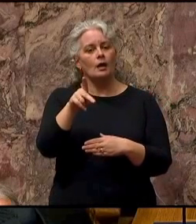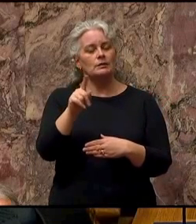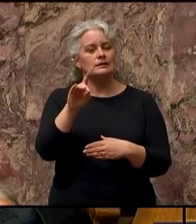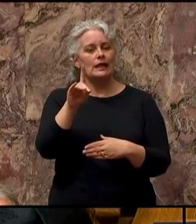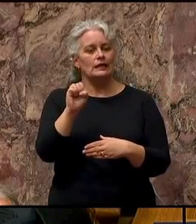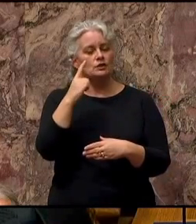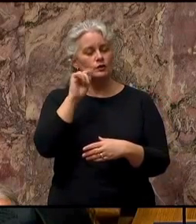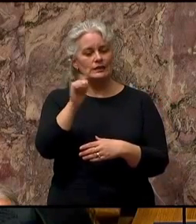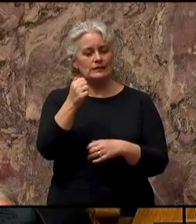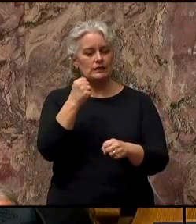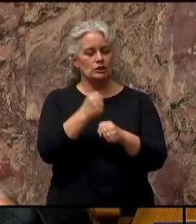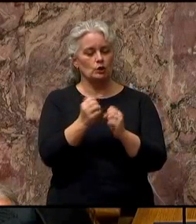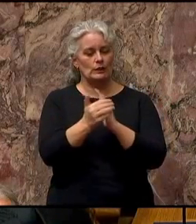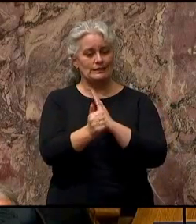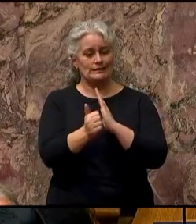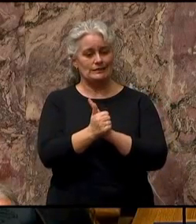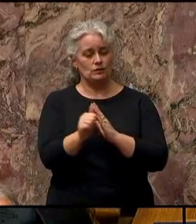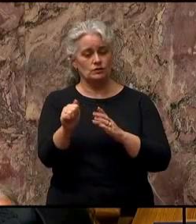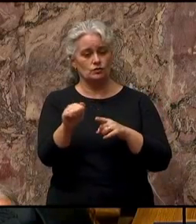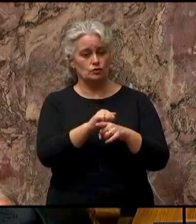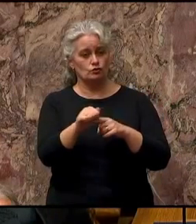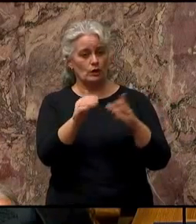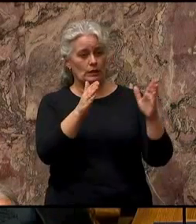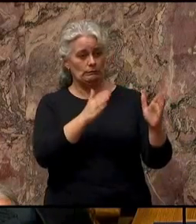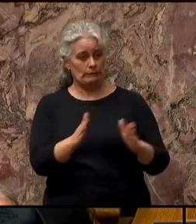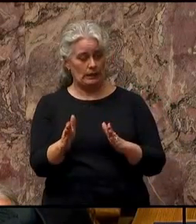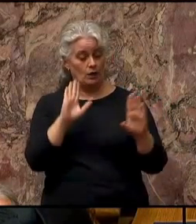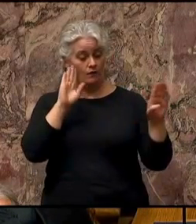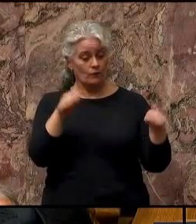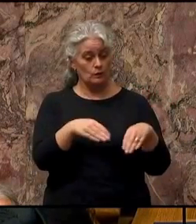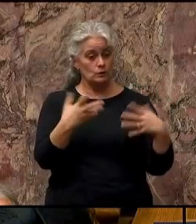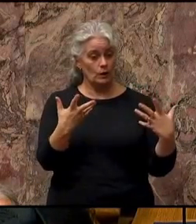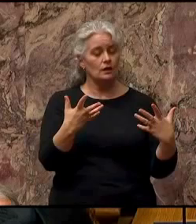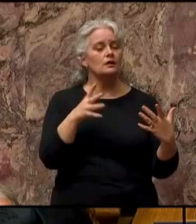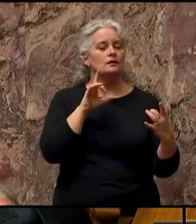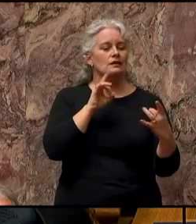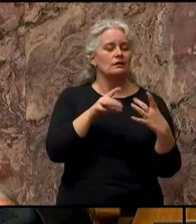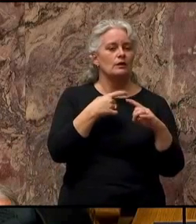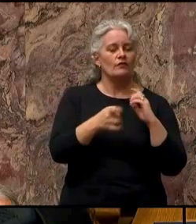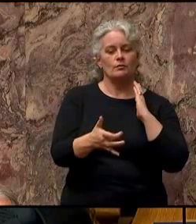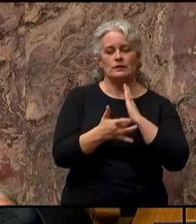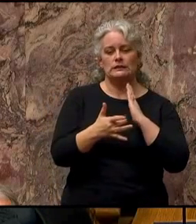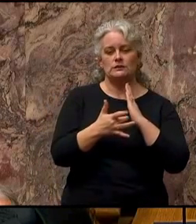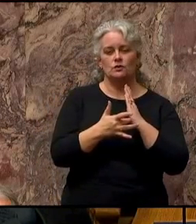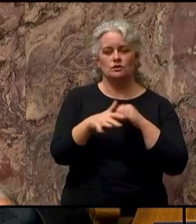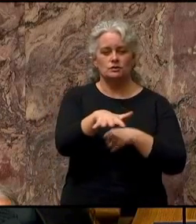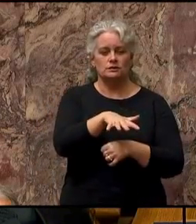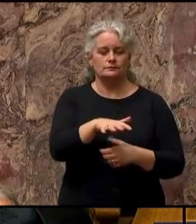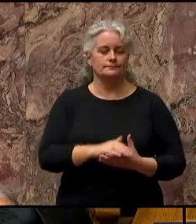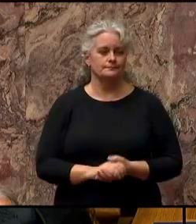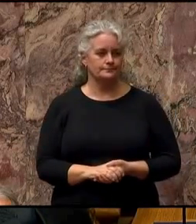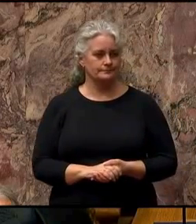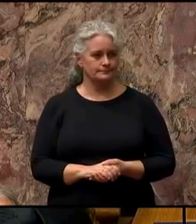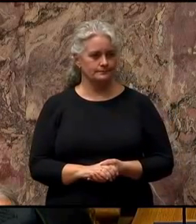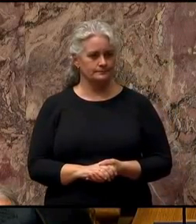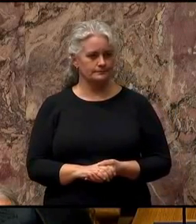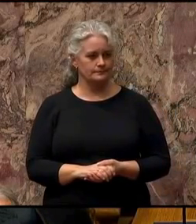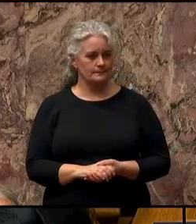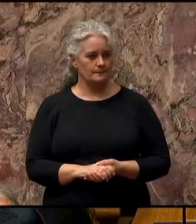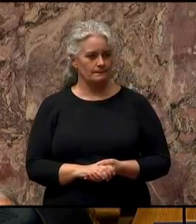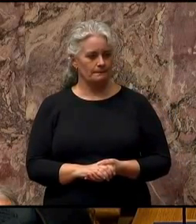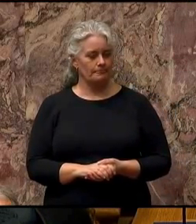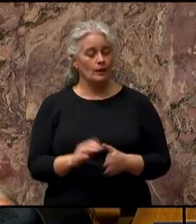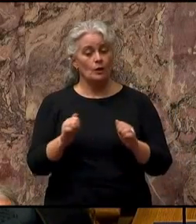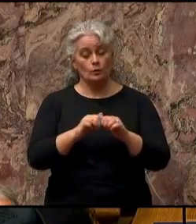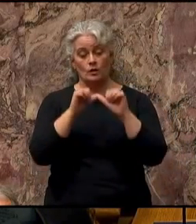10-year skills training plan focusing on feedback from the tech sector. With